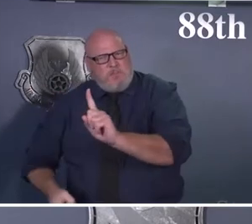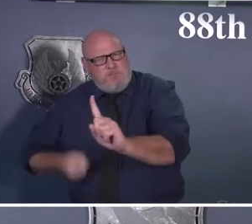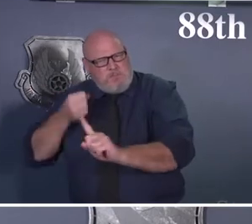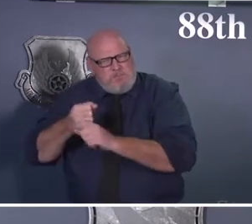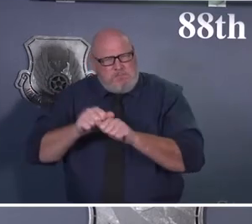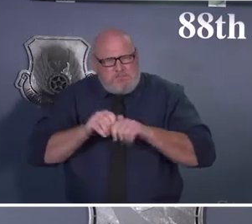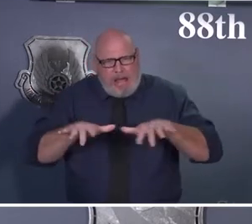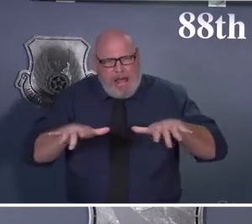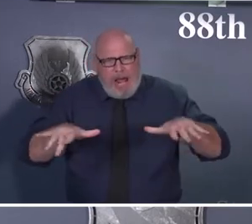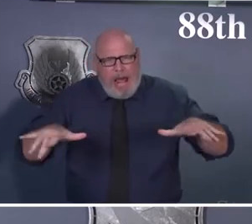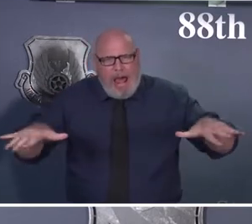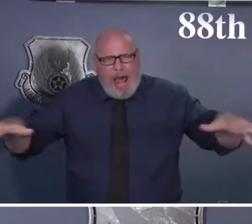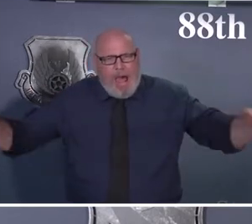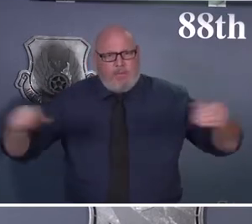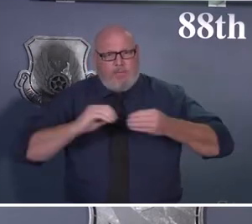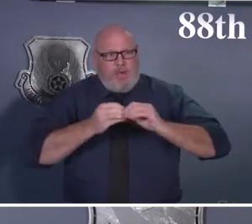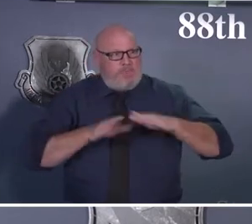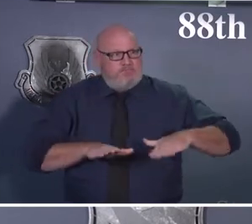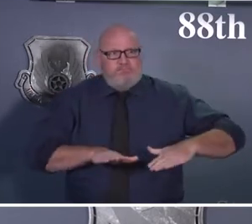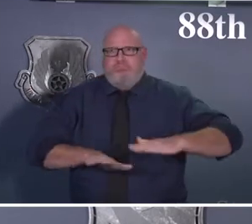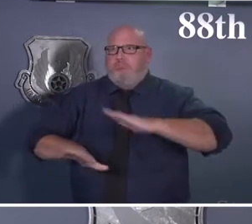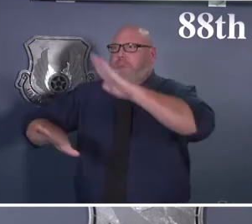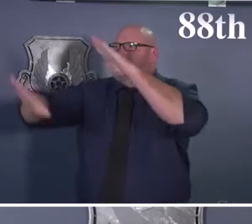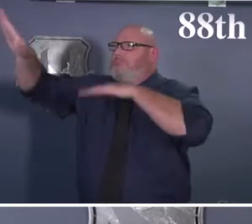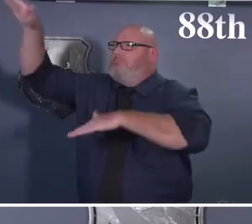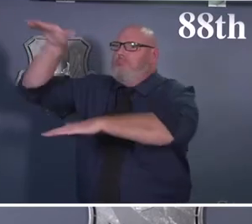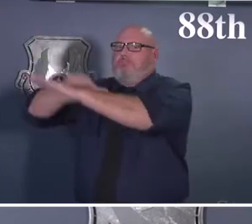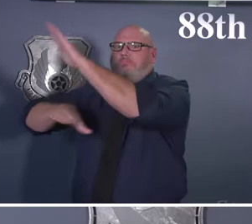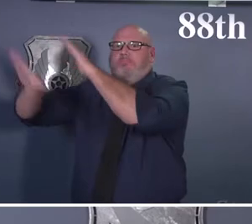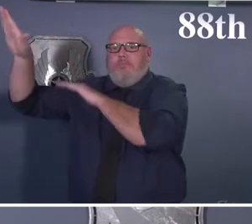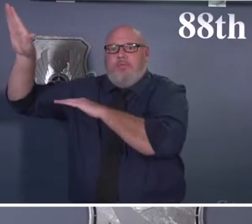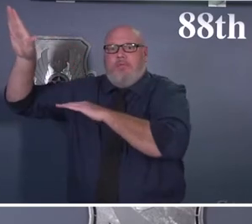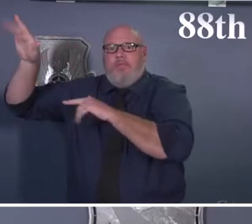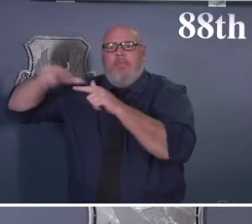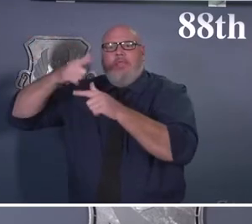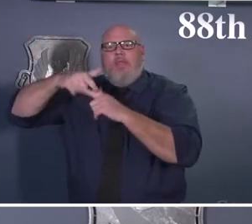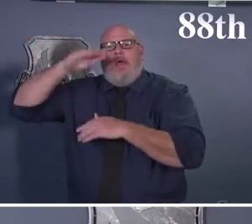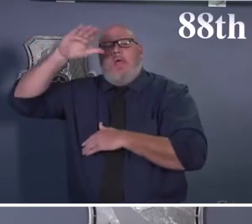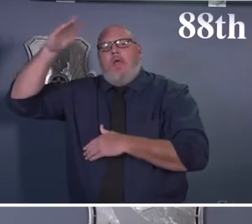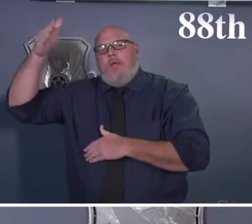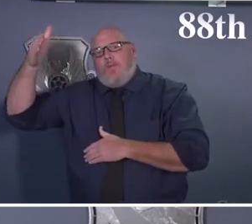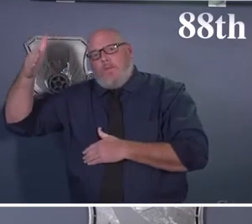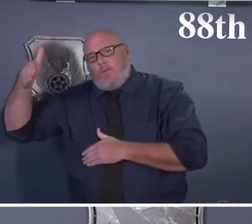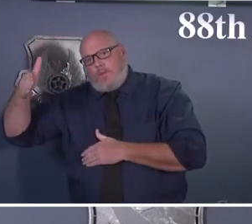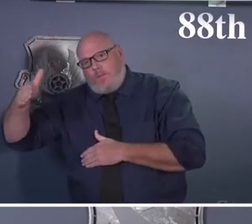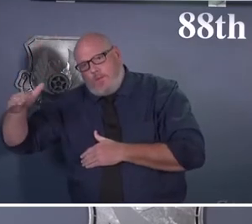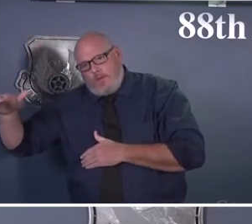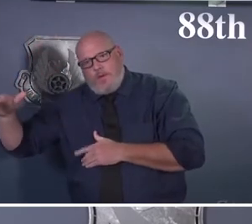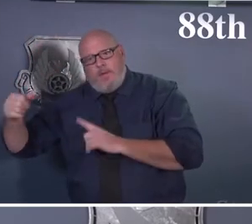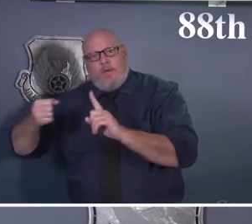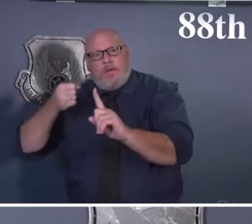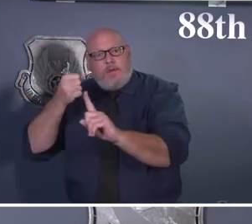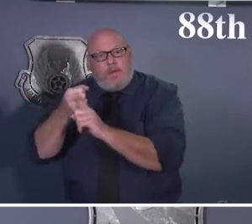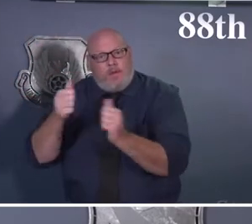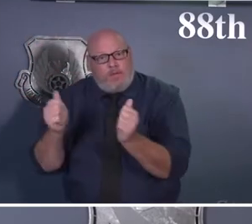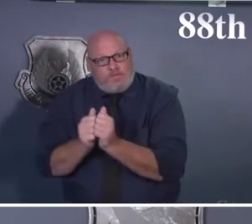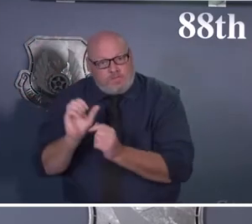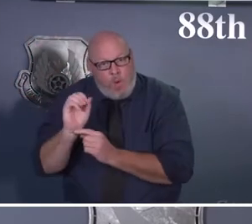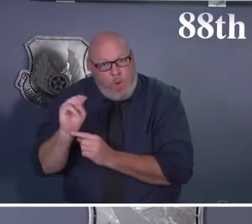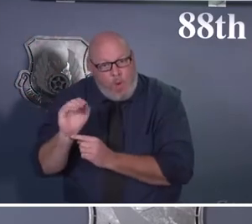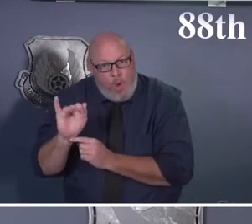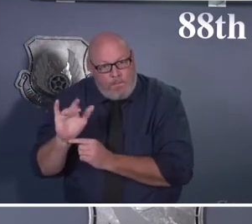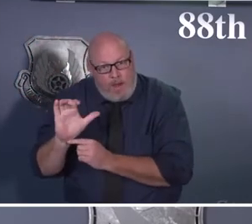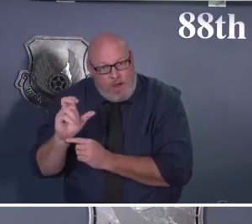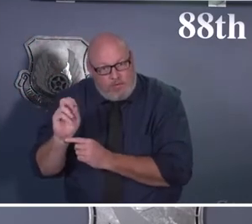that Delta variant. And we started to see things coming back down and then Omicron showed up. And Omicron was something like we haven't seen any time